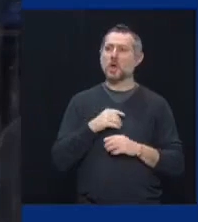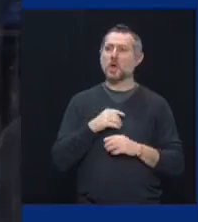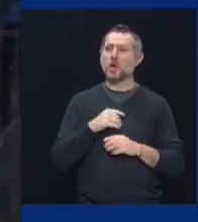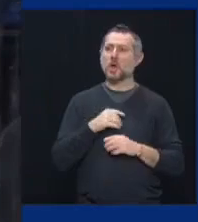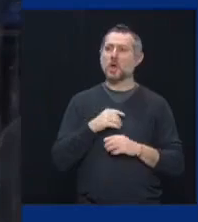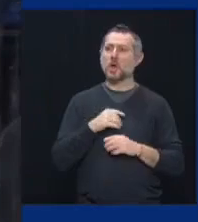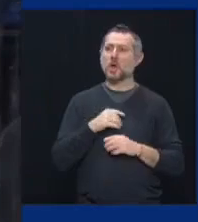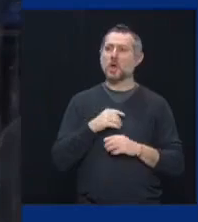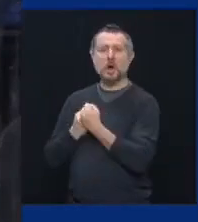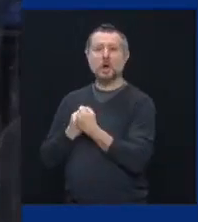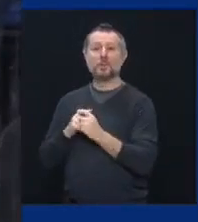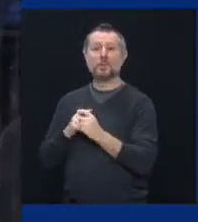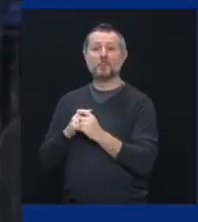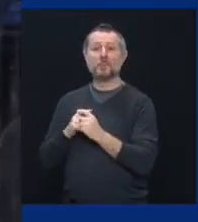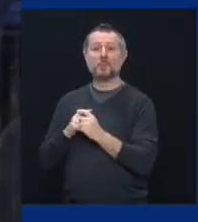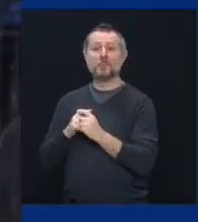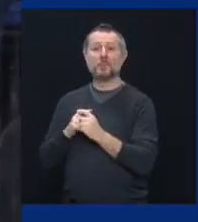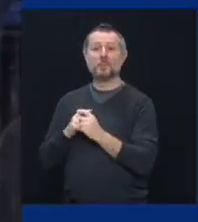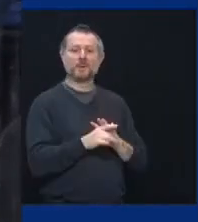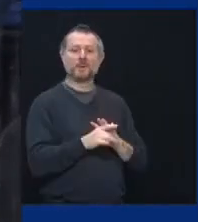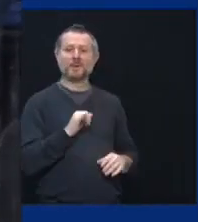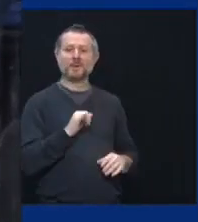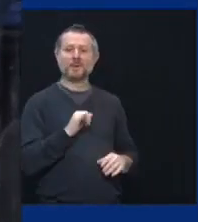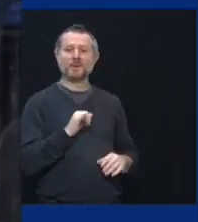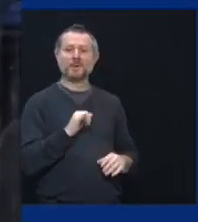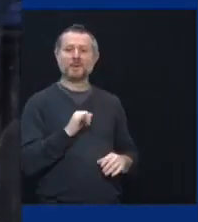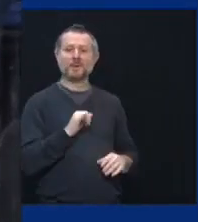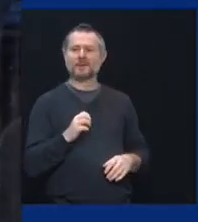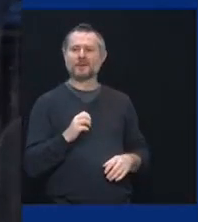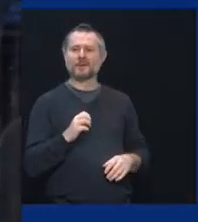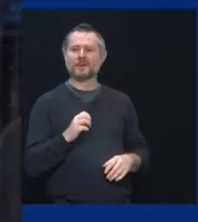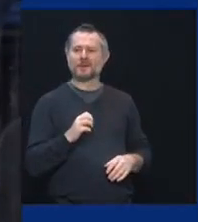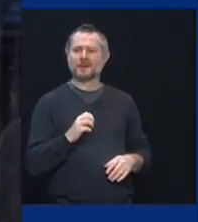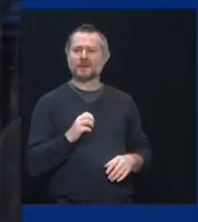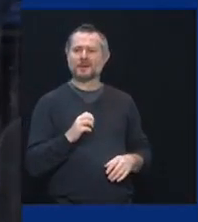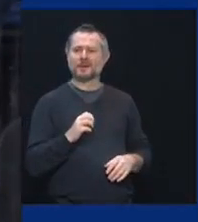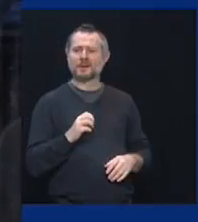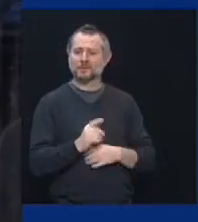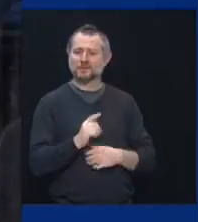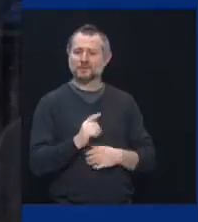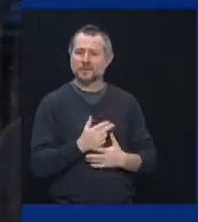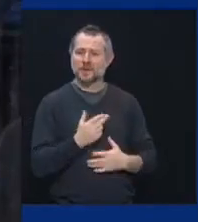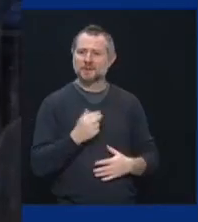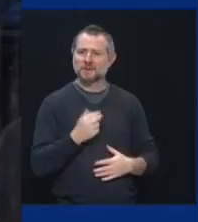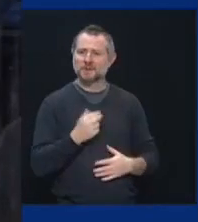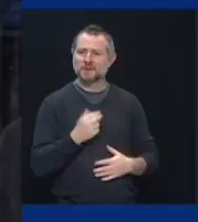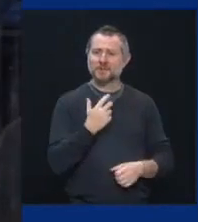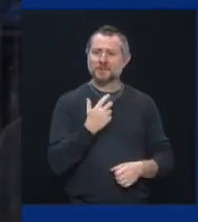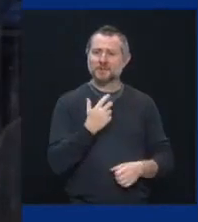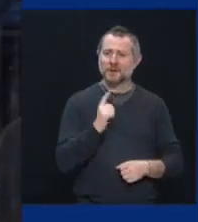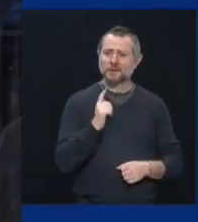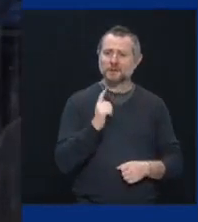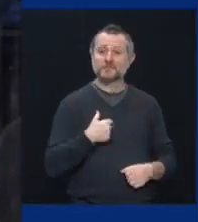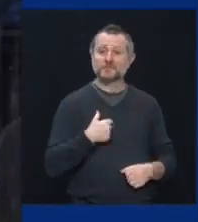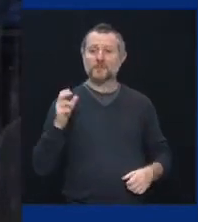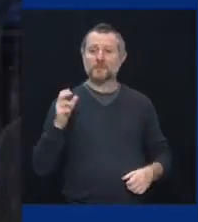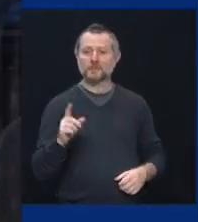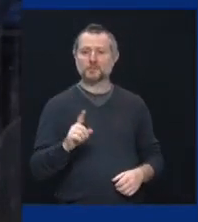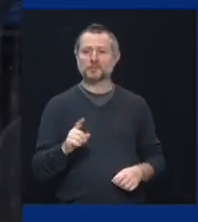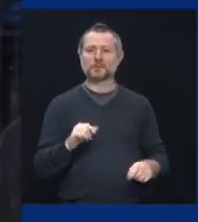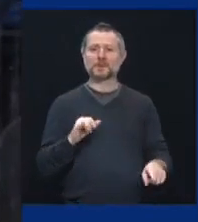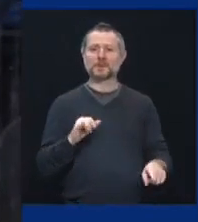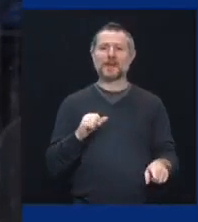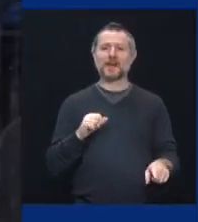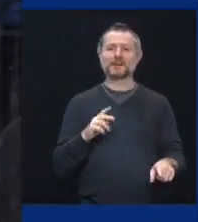three years later out of high school and pitching in Yankee Stadium. So the, the, the coincidence or irony of all of that. And then years